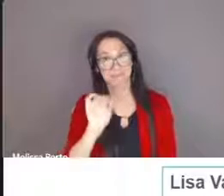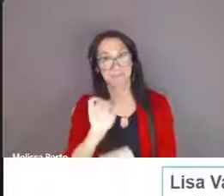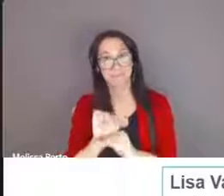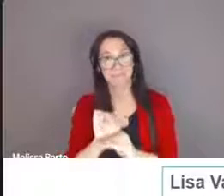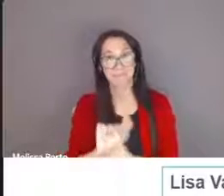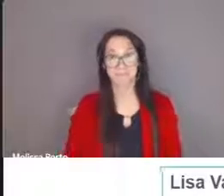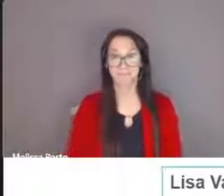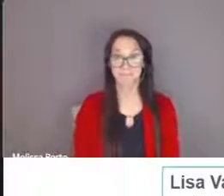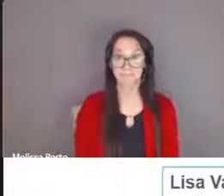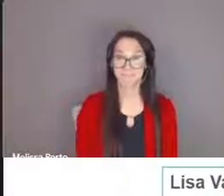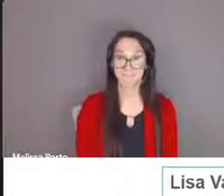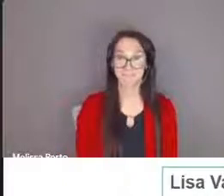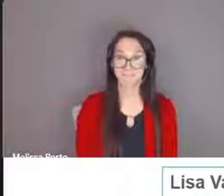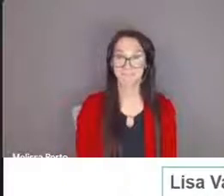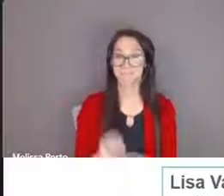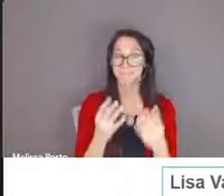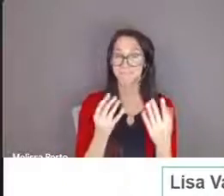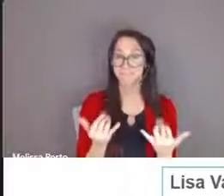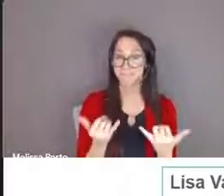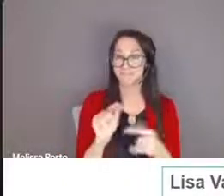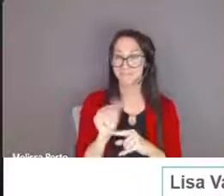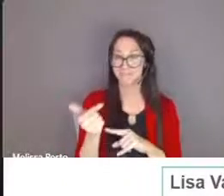at this time i'll turn it back to jody